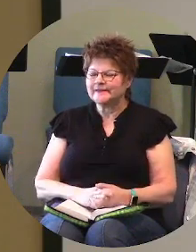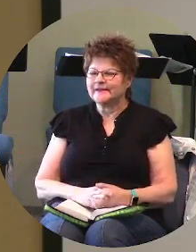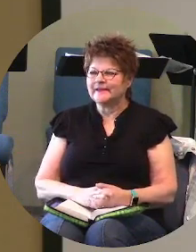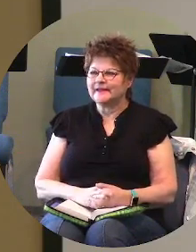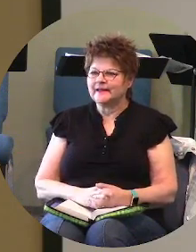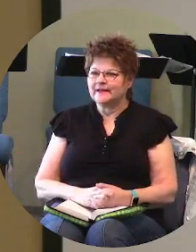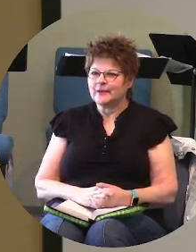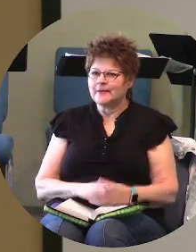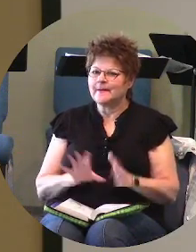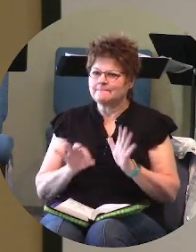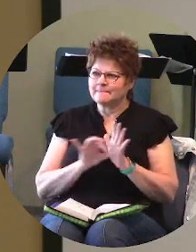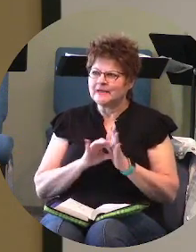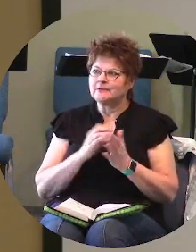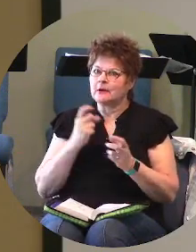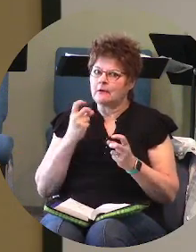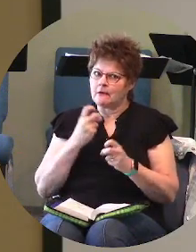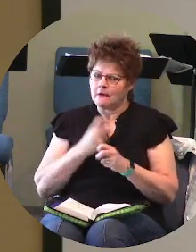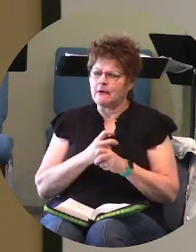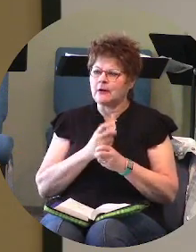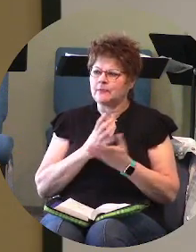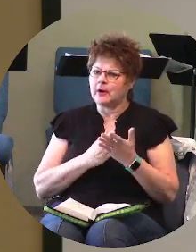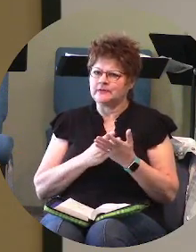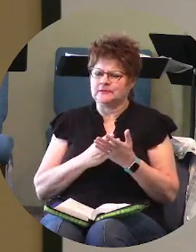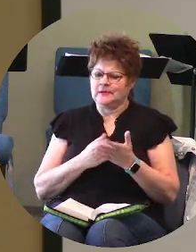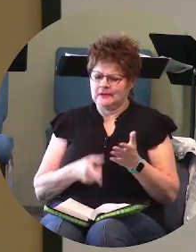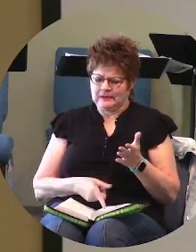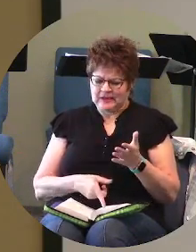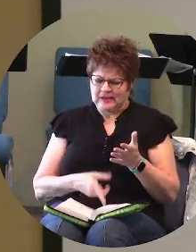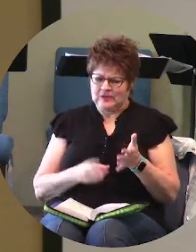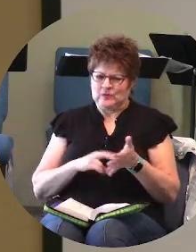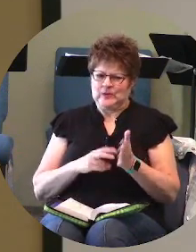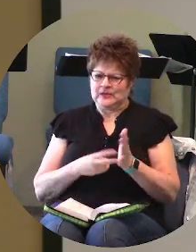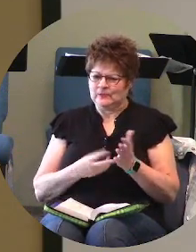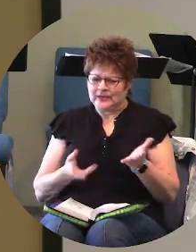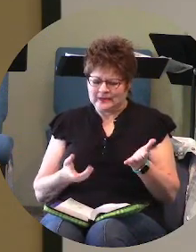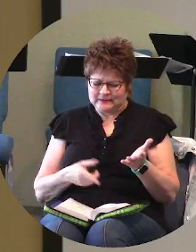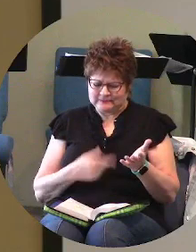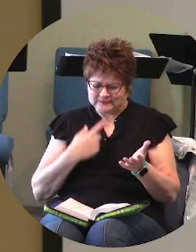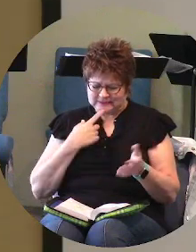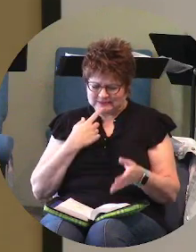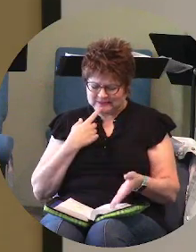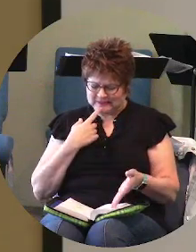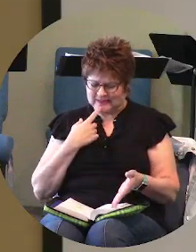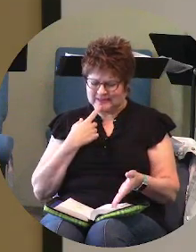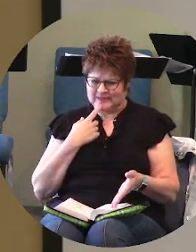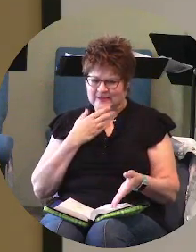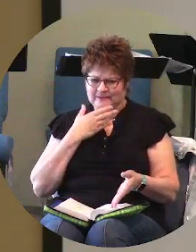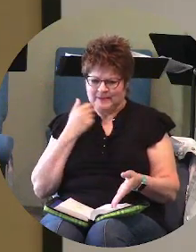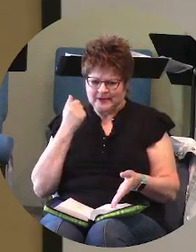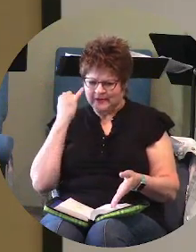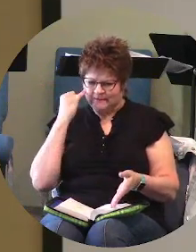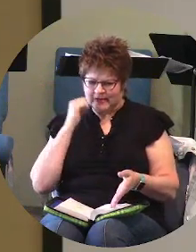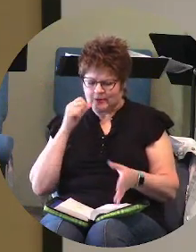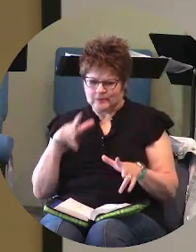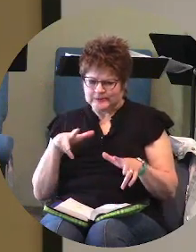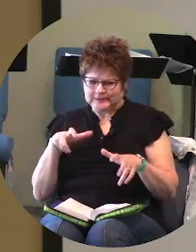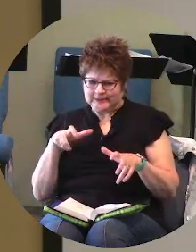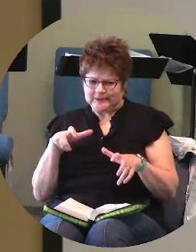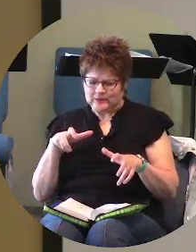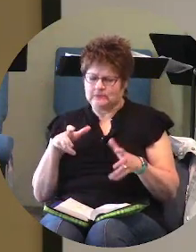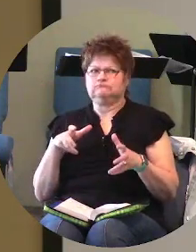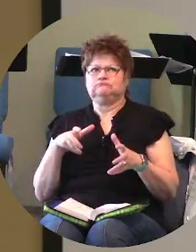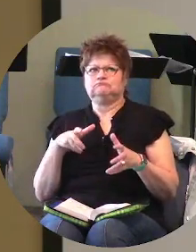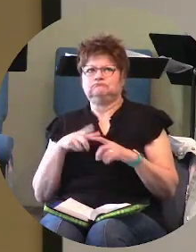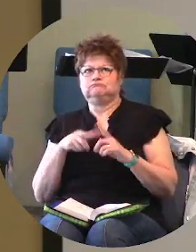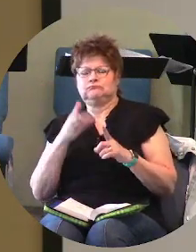pick the hard parts what do you mean uh it says i i'm better off i don't steal but